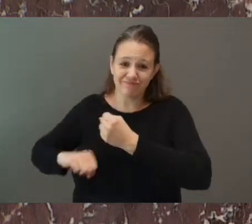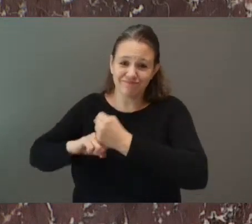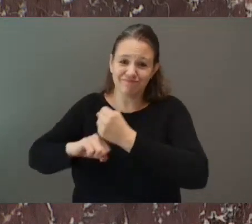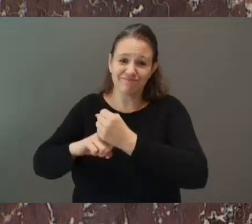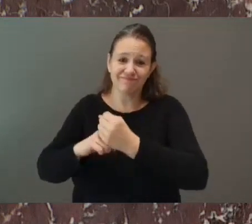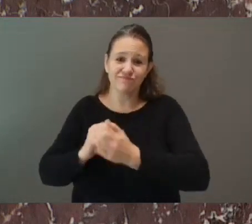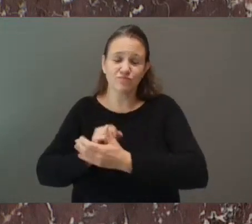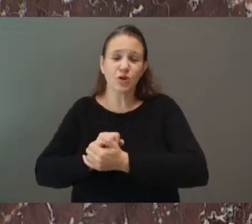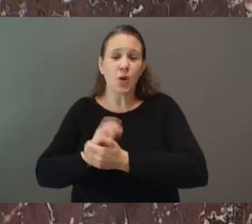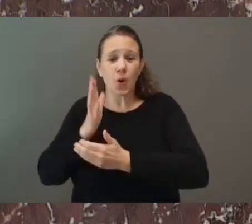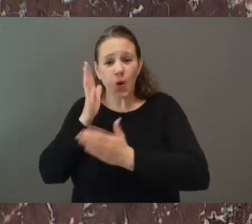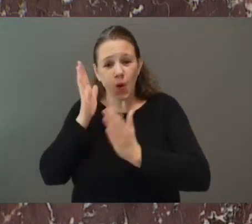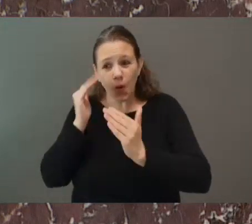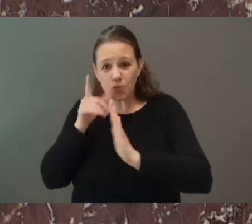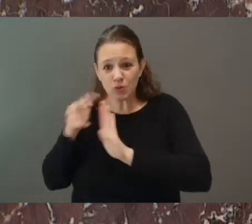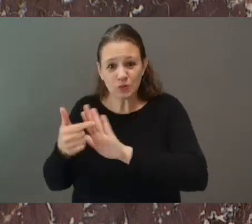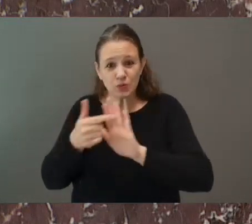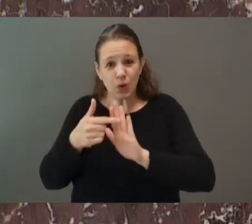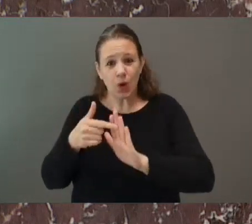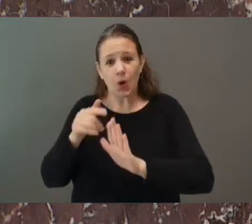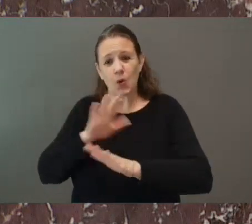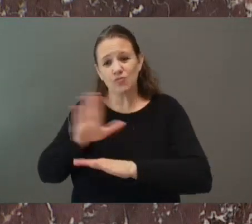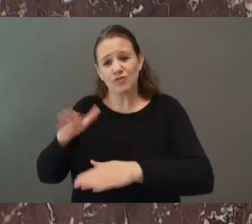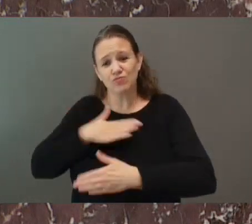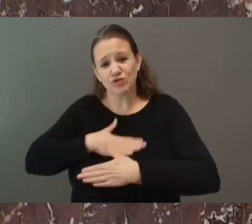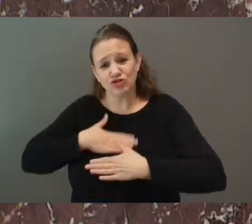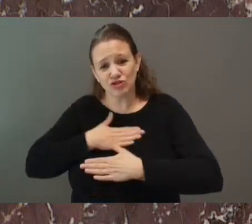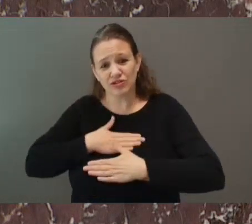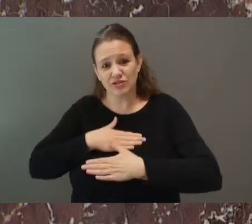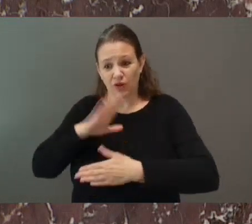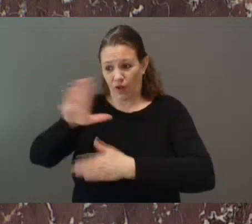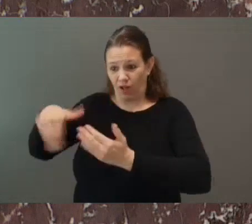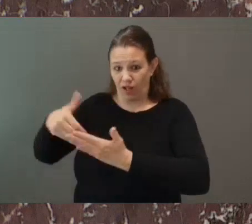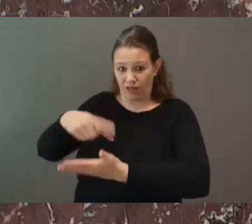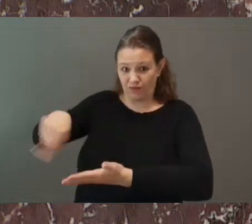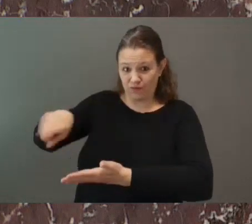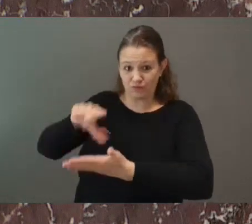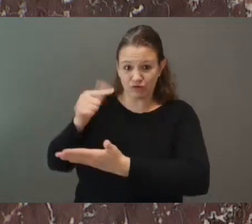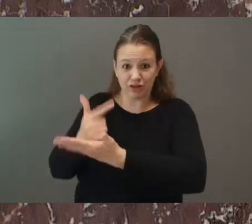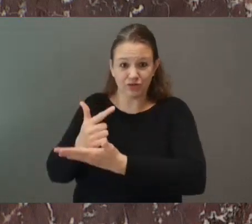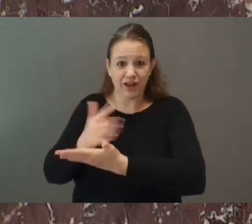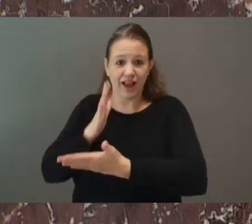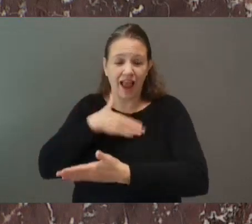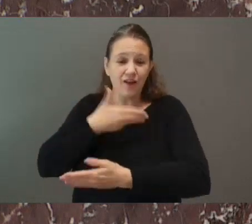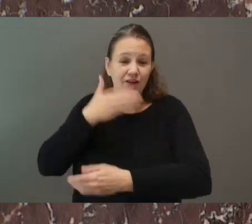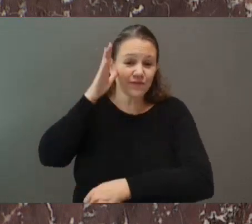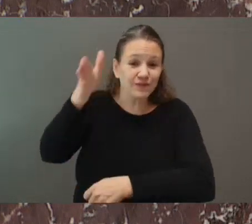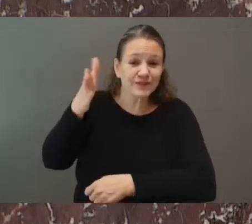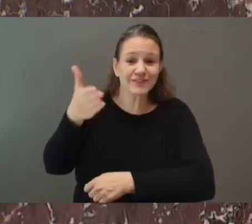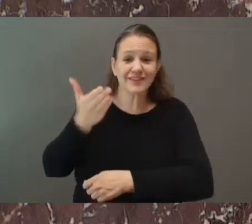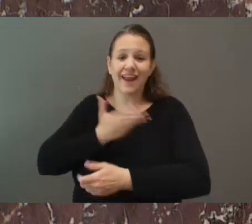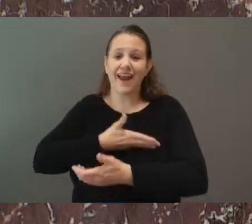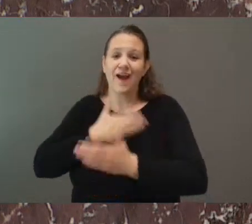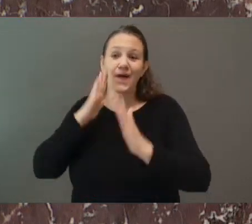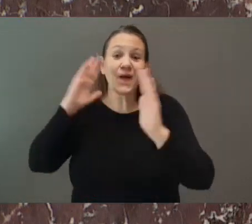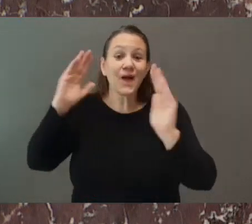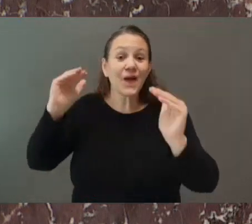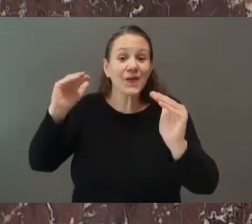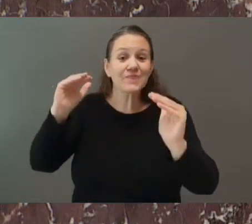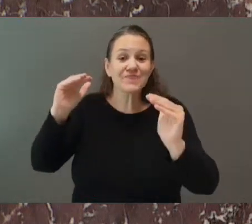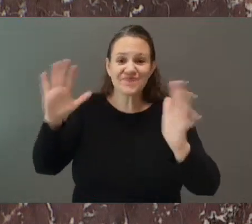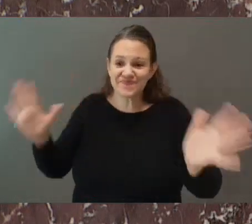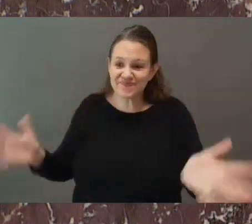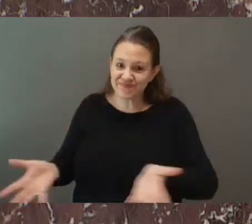future and hope. It is a big world out there. Go out and seize it. Don't let anything stop you from pursuing your goals.